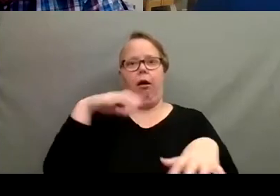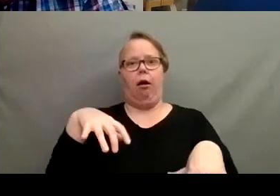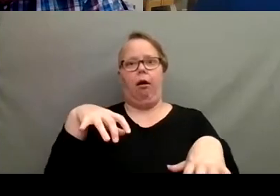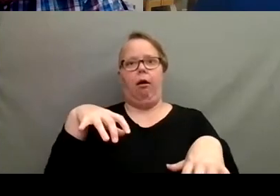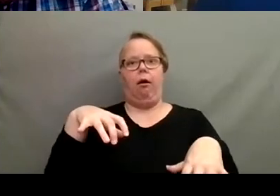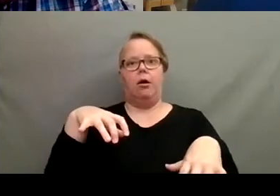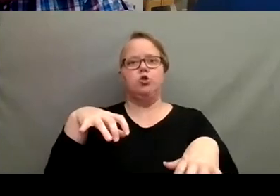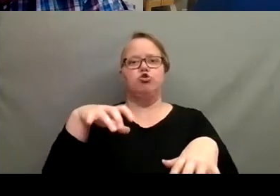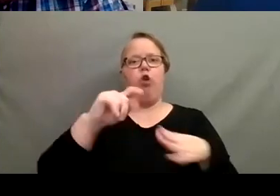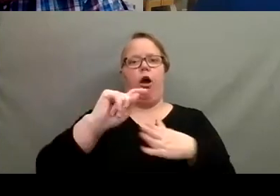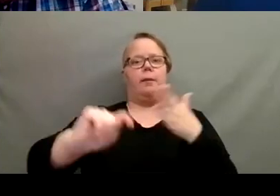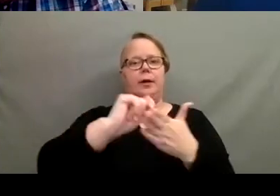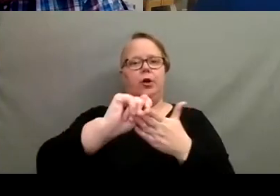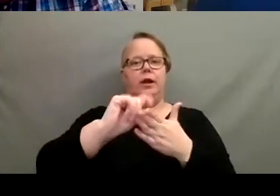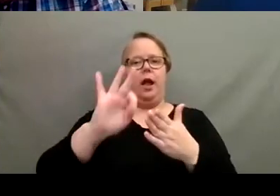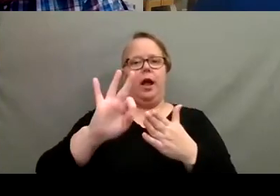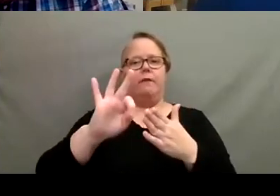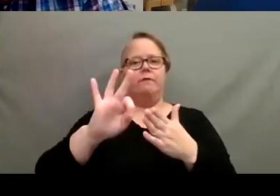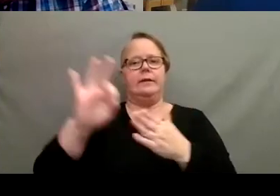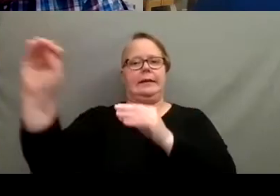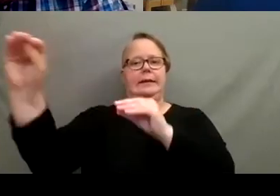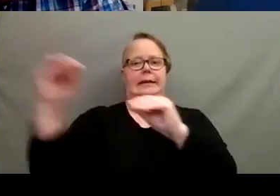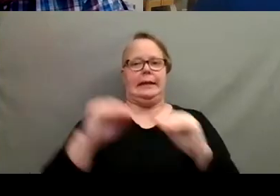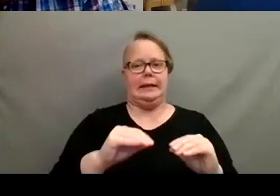of moving them in and out.